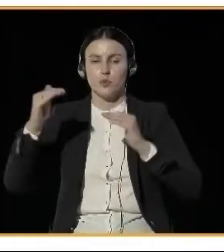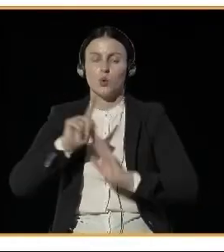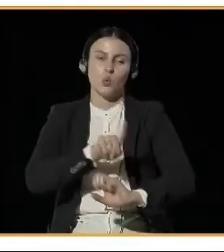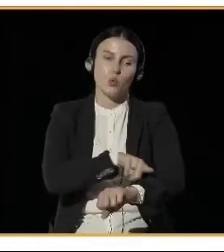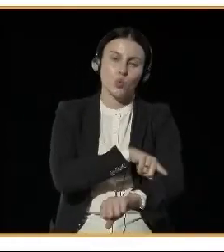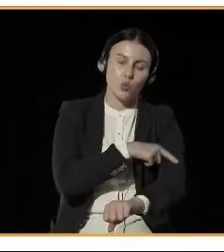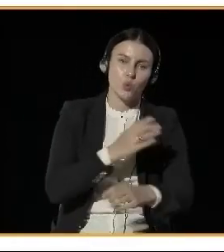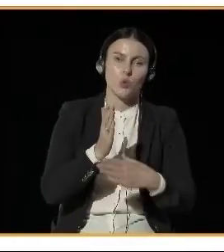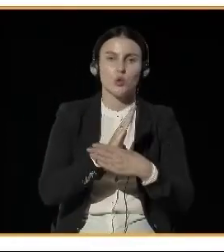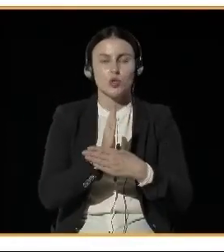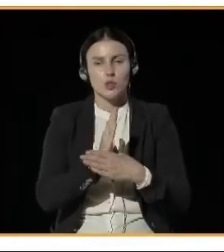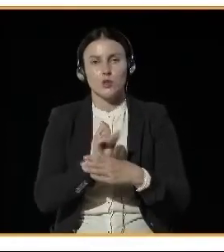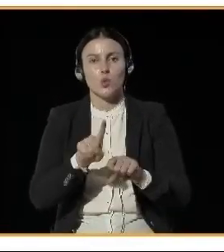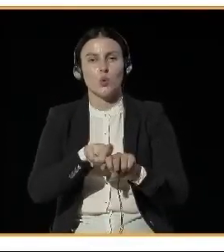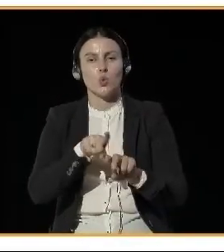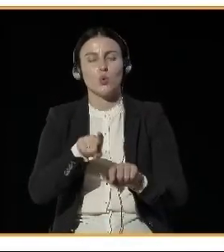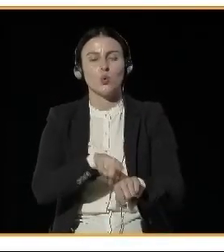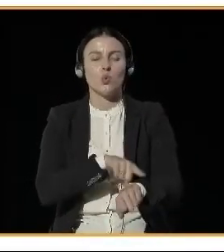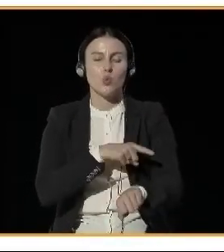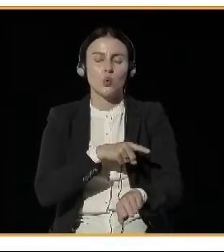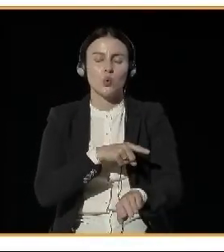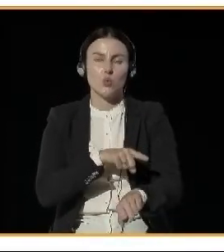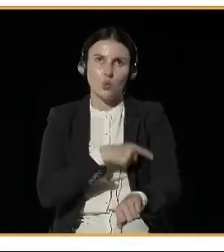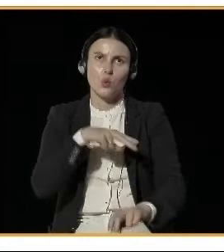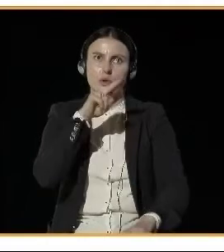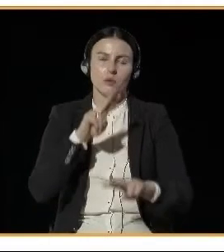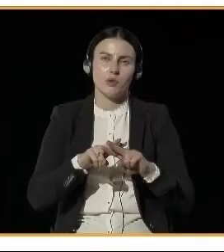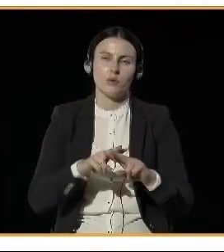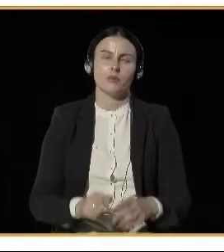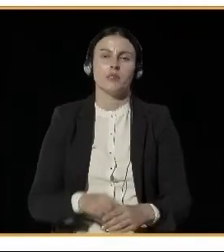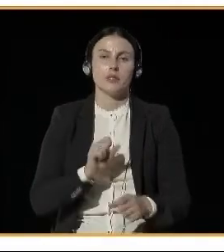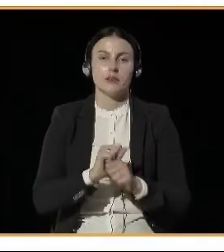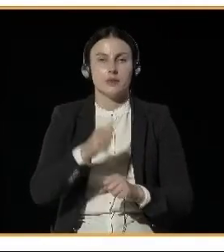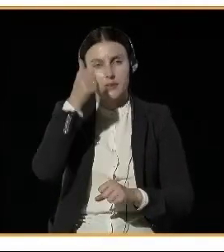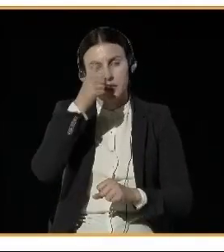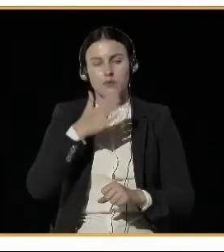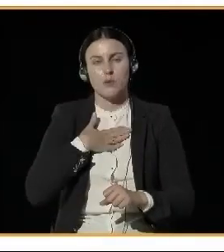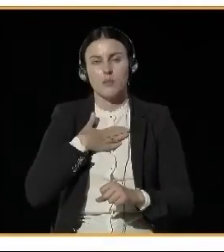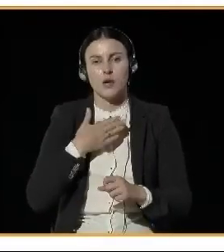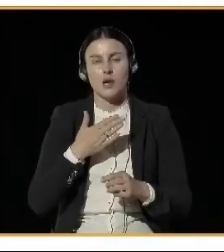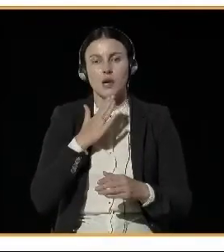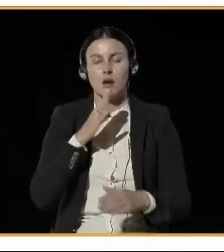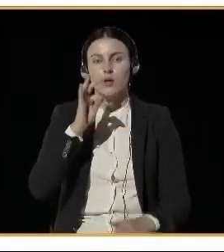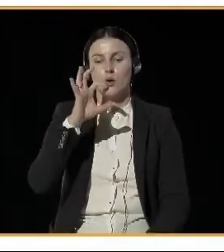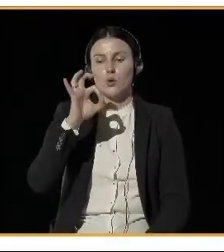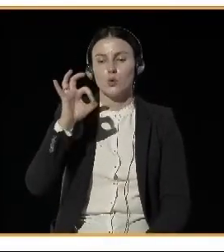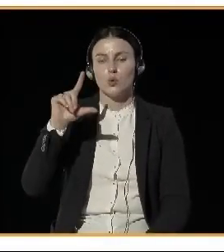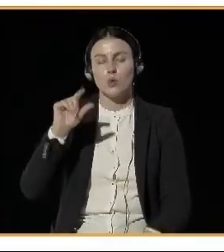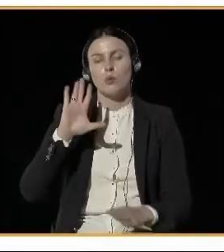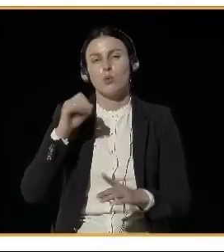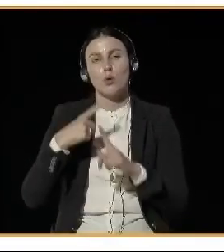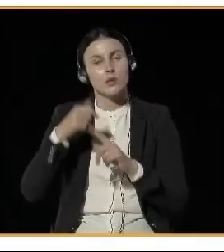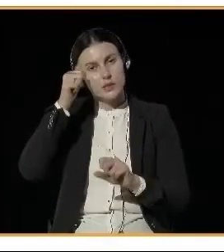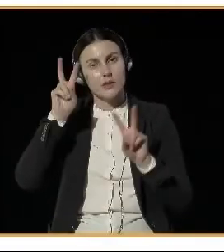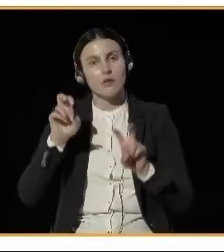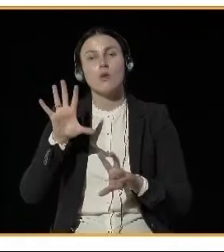toolbox because it should have tools to solve all kinds of